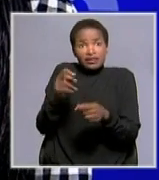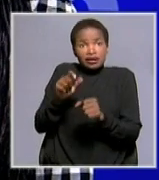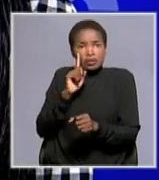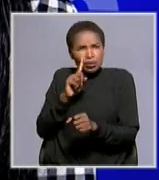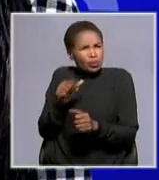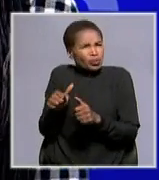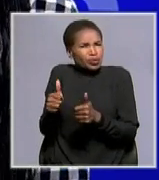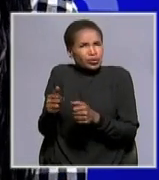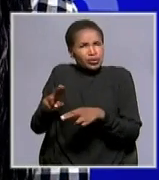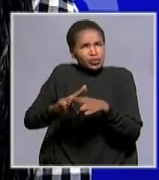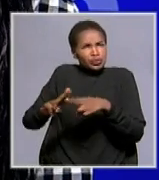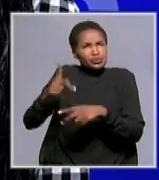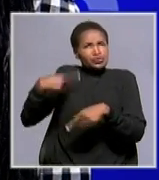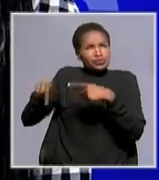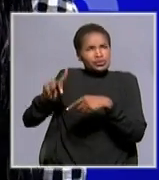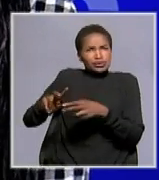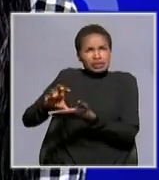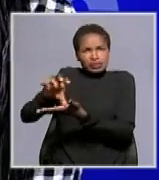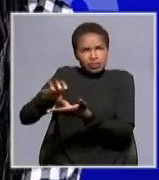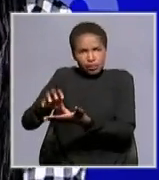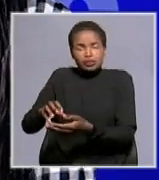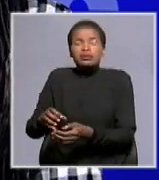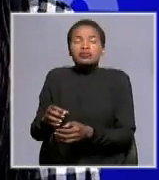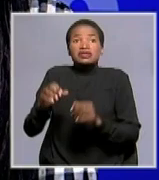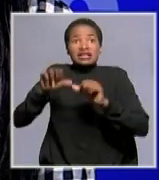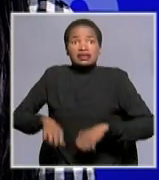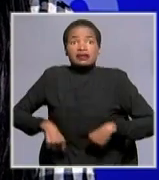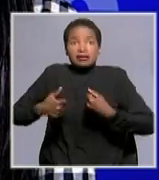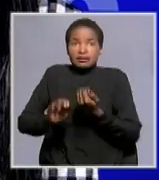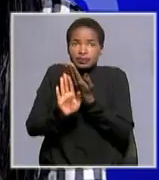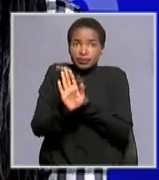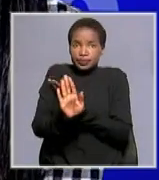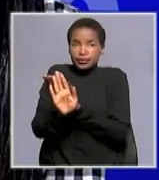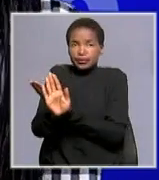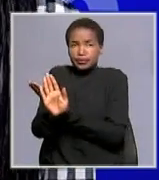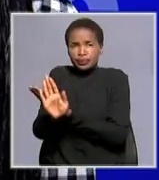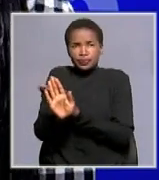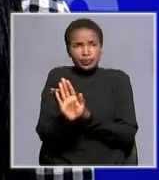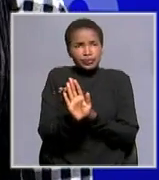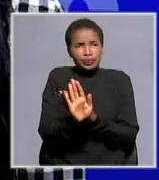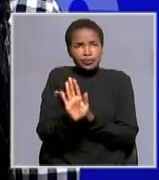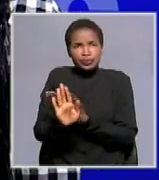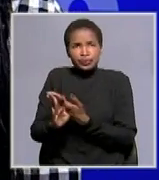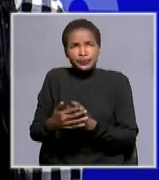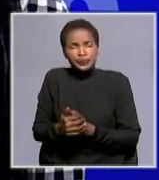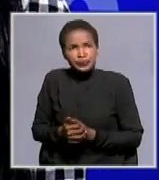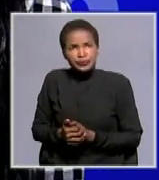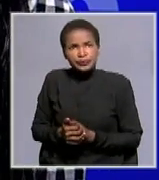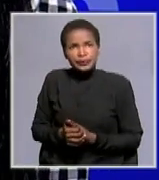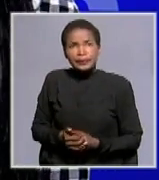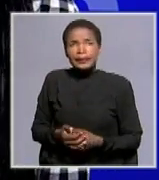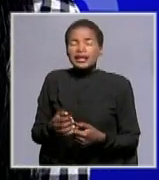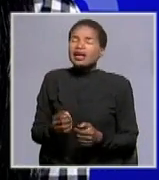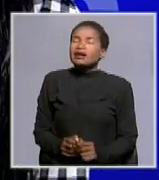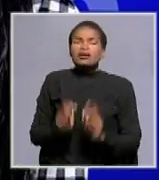our health as well when pollution is reduced the challenges that we came across is the existence of illegal